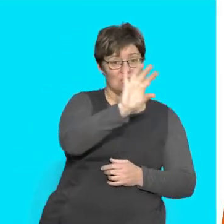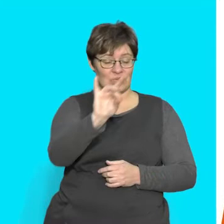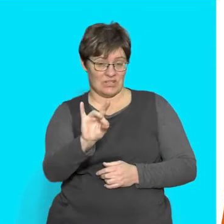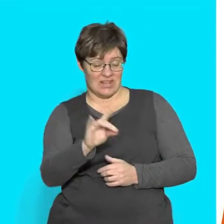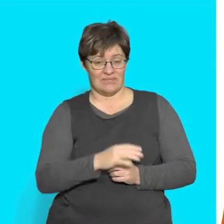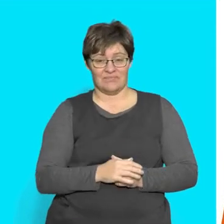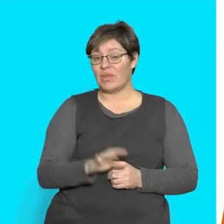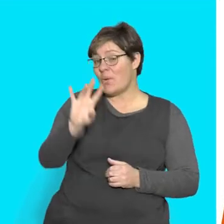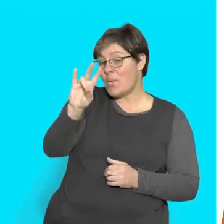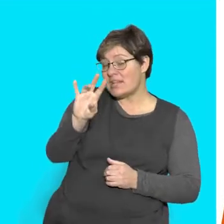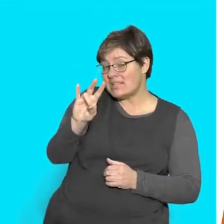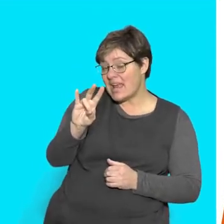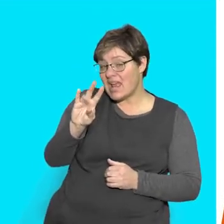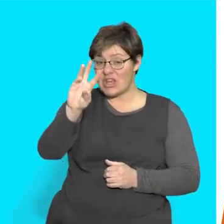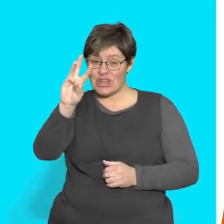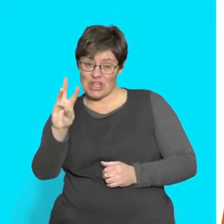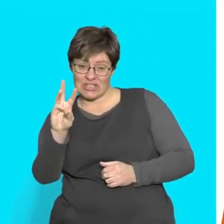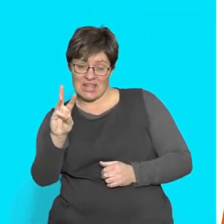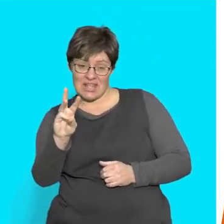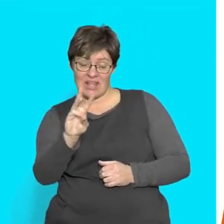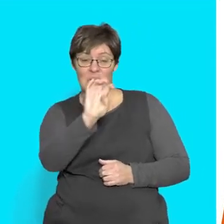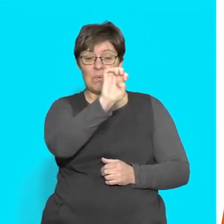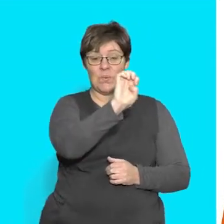Wednesday, Thursday